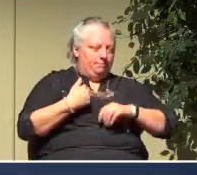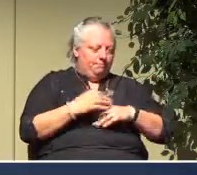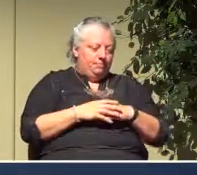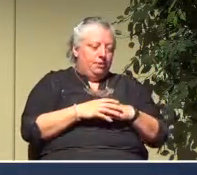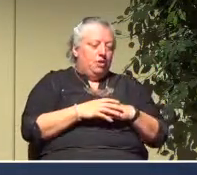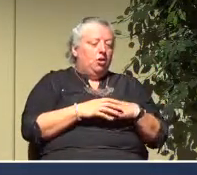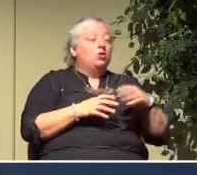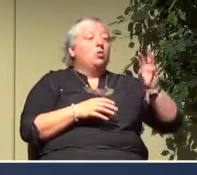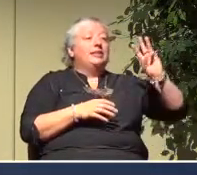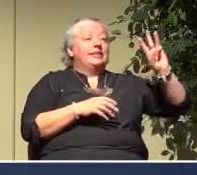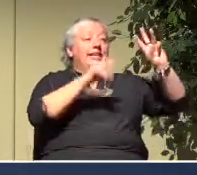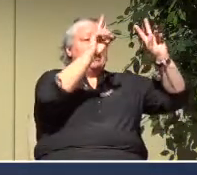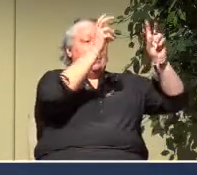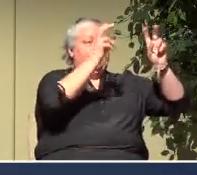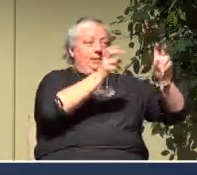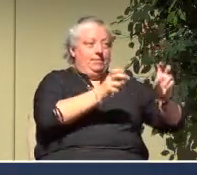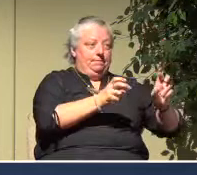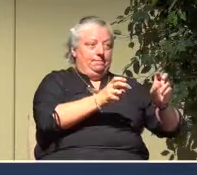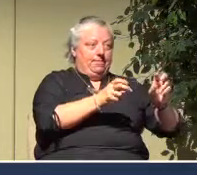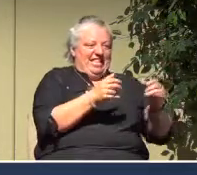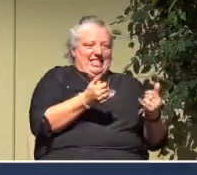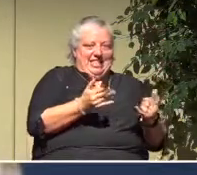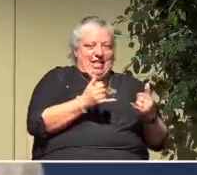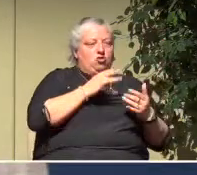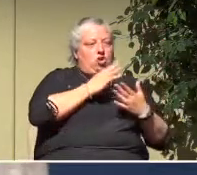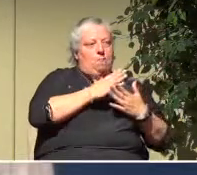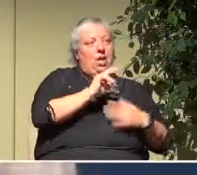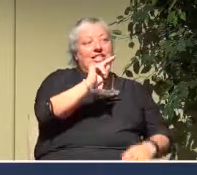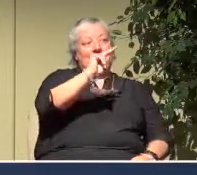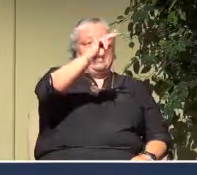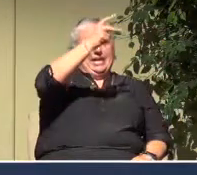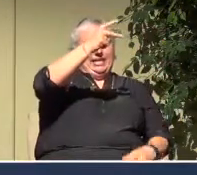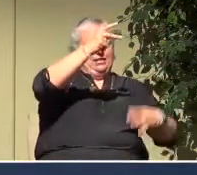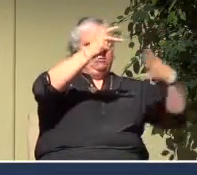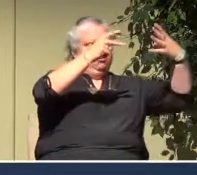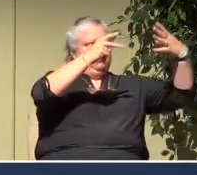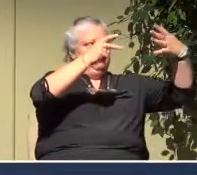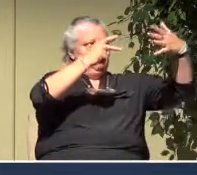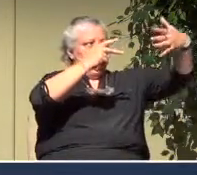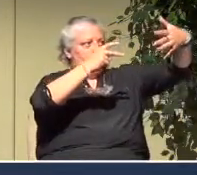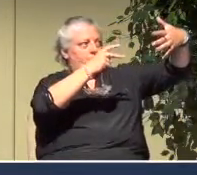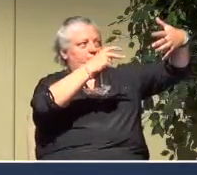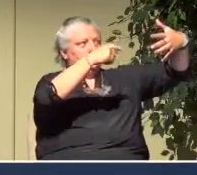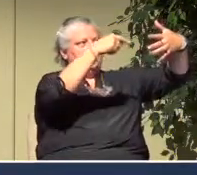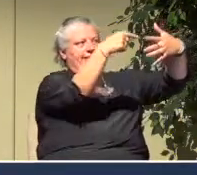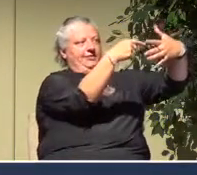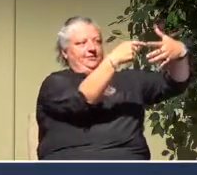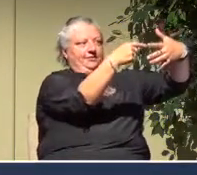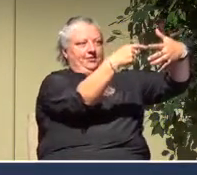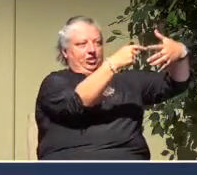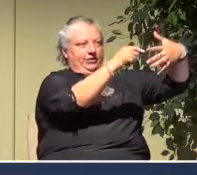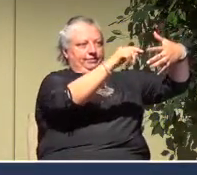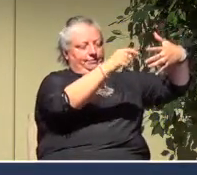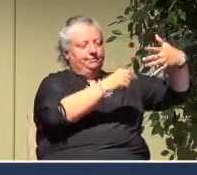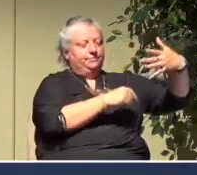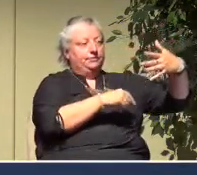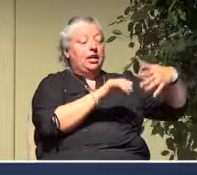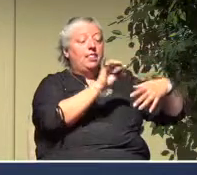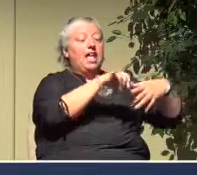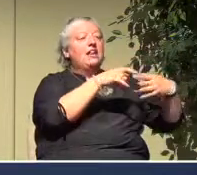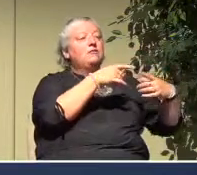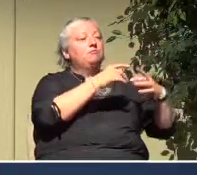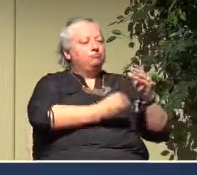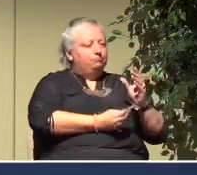Information Center. And it is the product of a weekend, a discovery weekend,